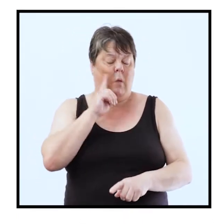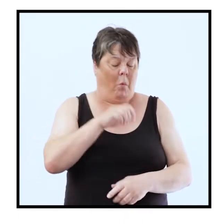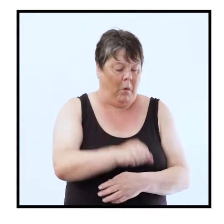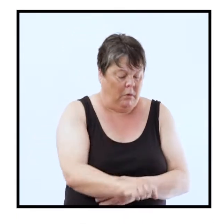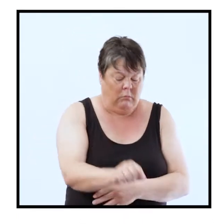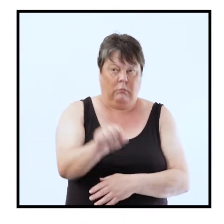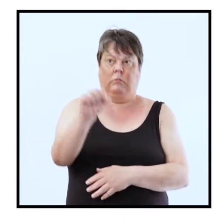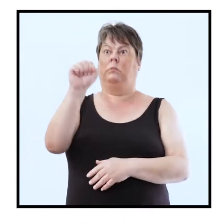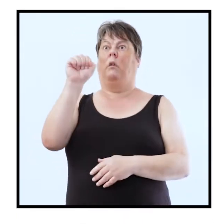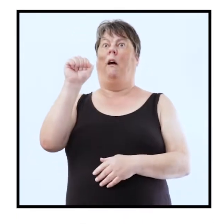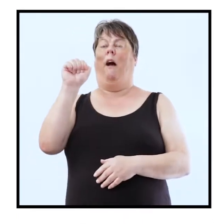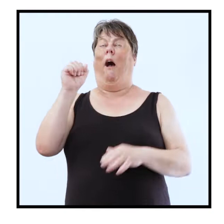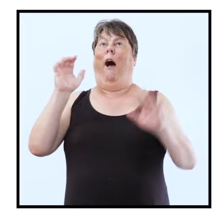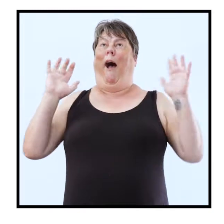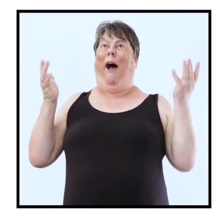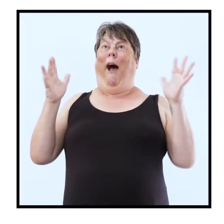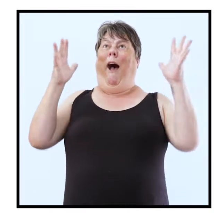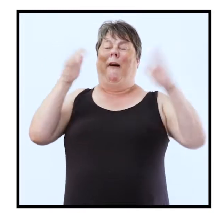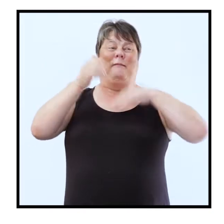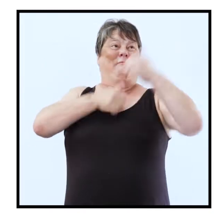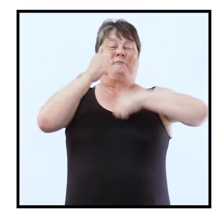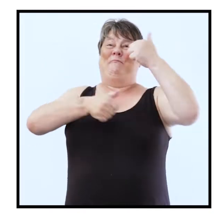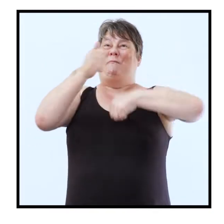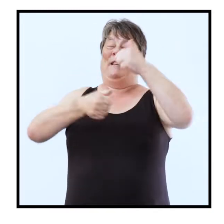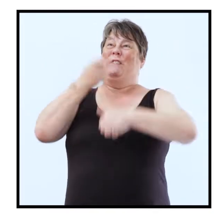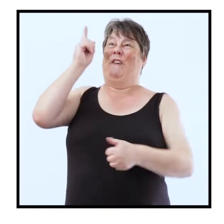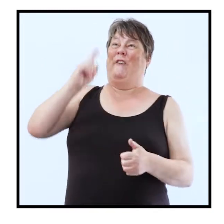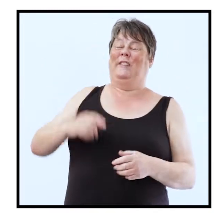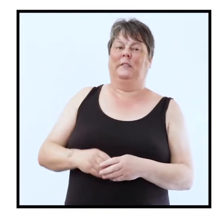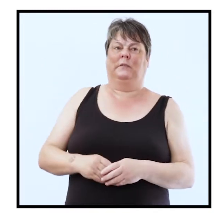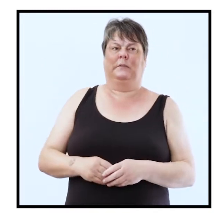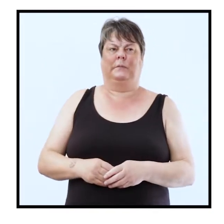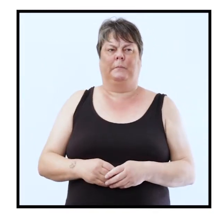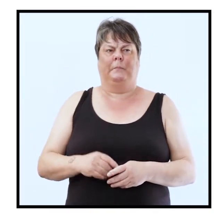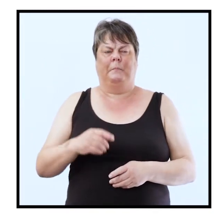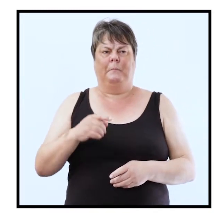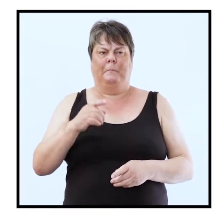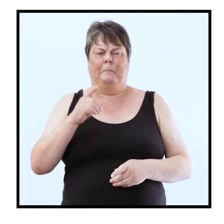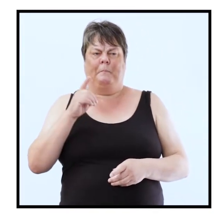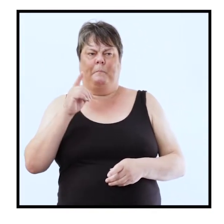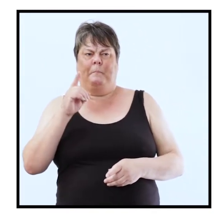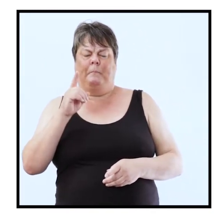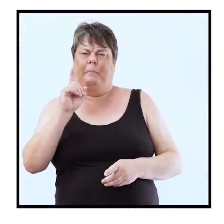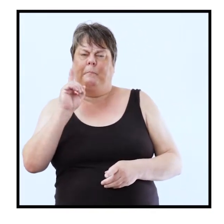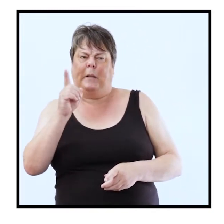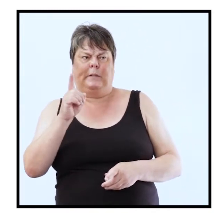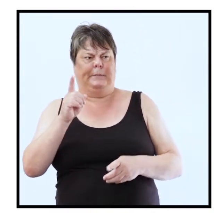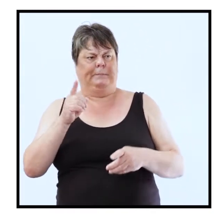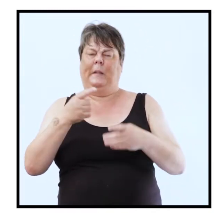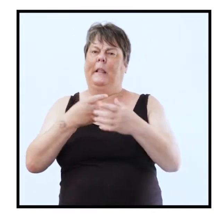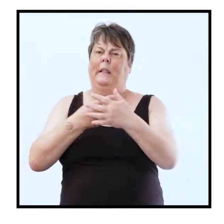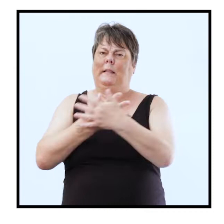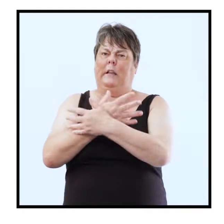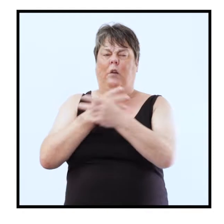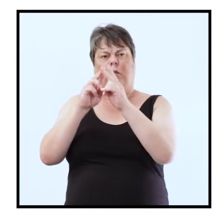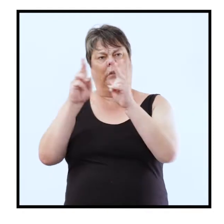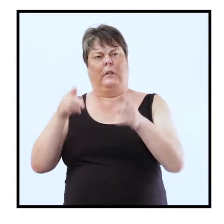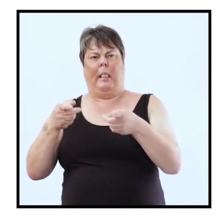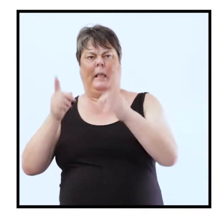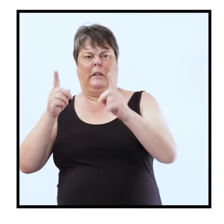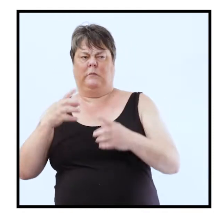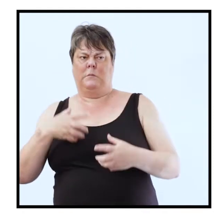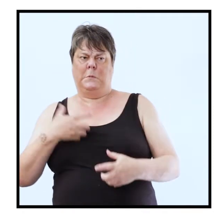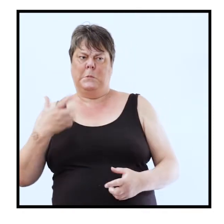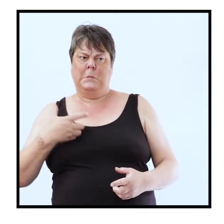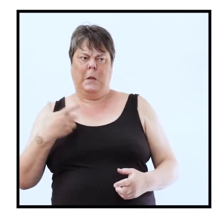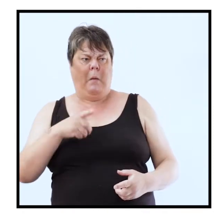straightened up and praised god indignant because jesus had healed on the sabbath the